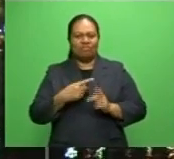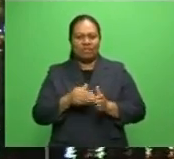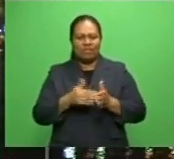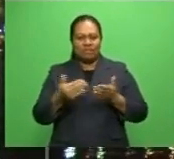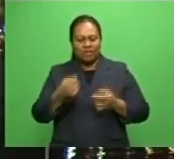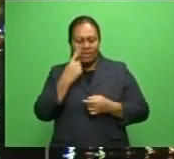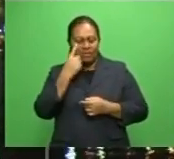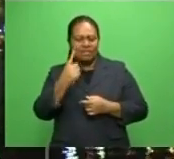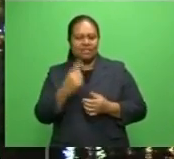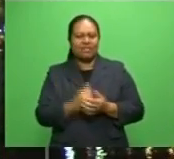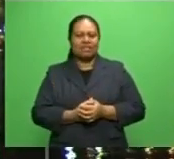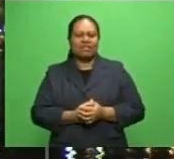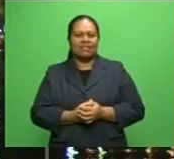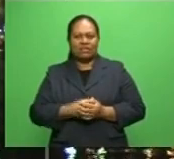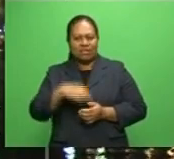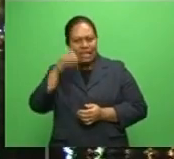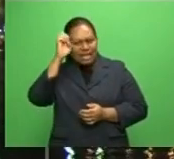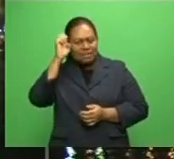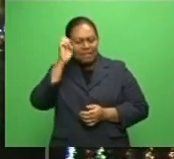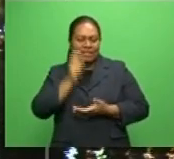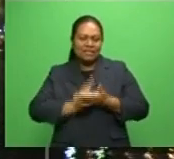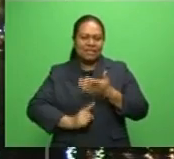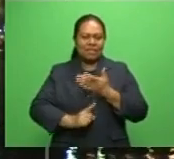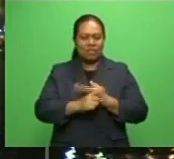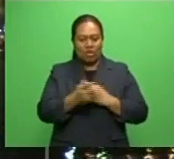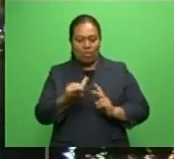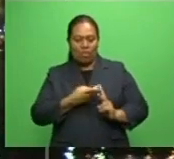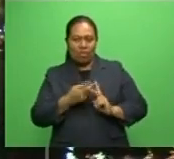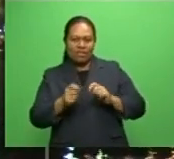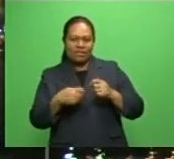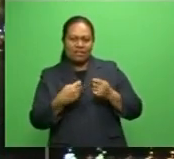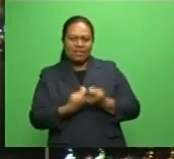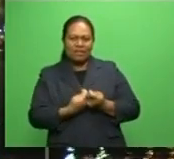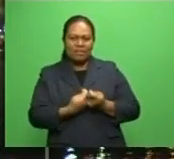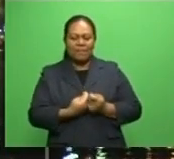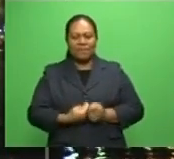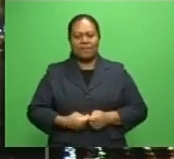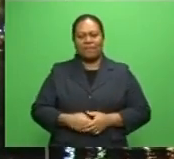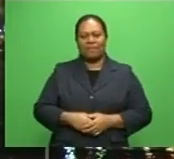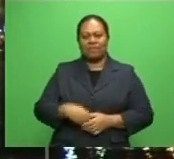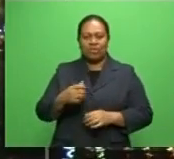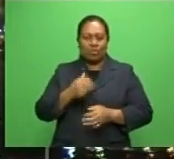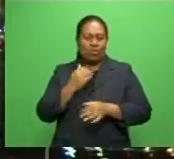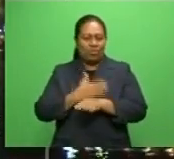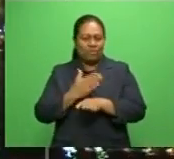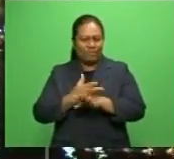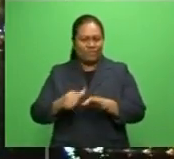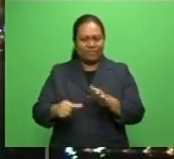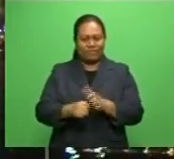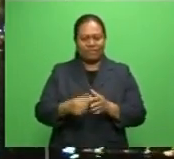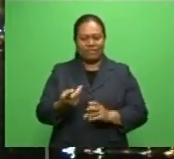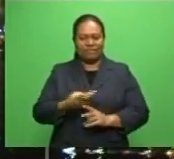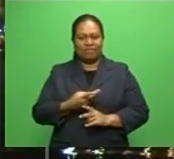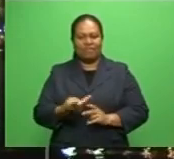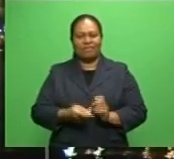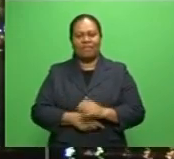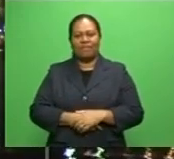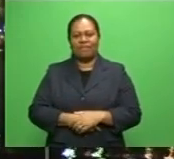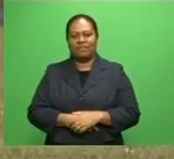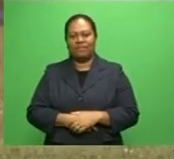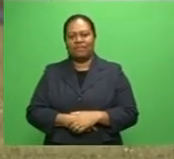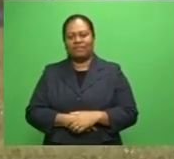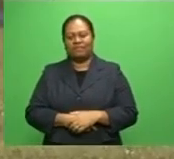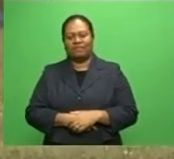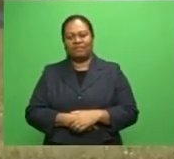a thriller lived up to expectations as both teams fought tooth and nail until the final whistle. Carlini Tavi has more.